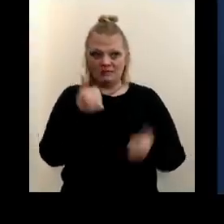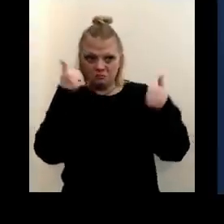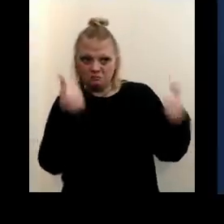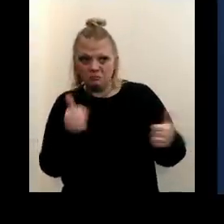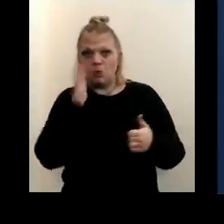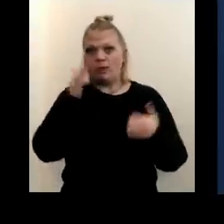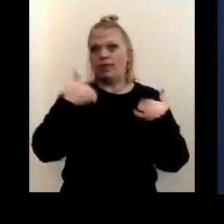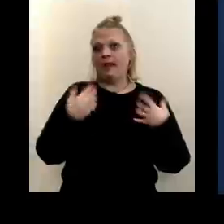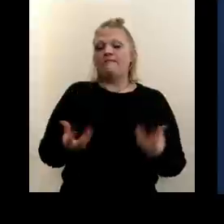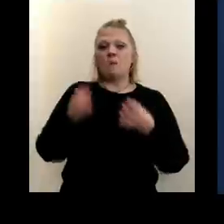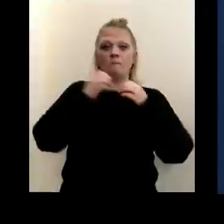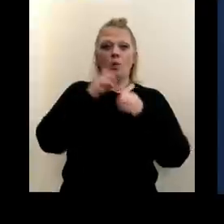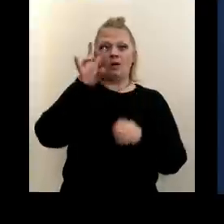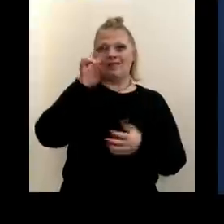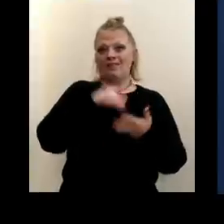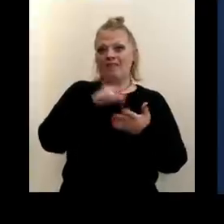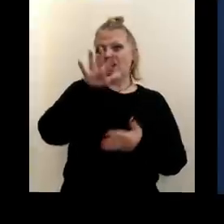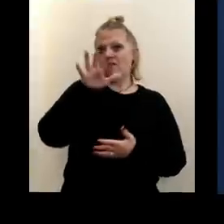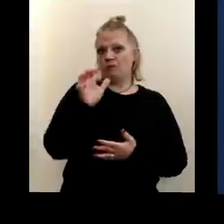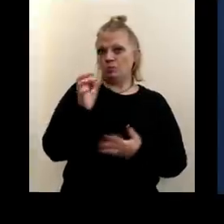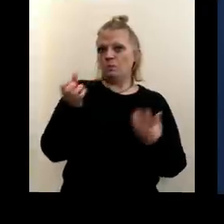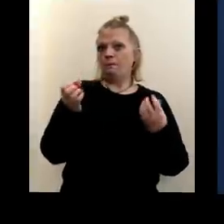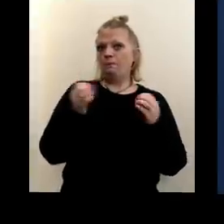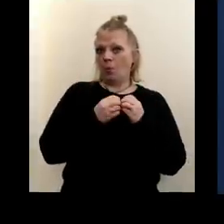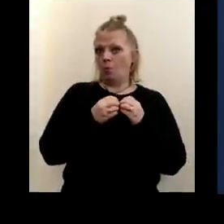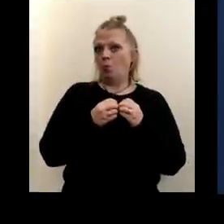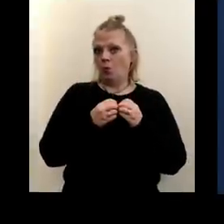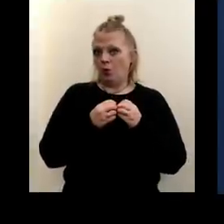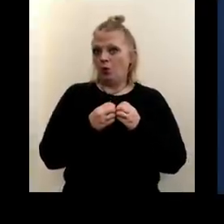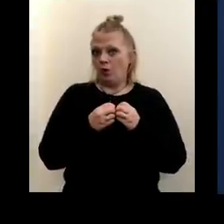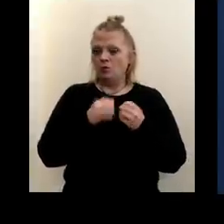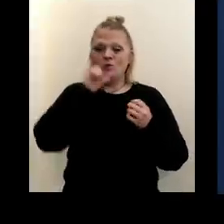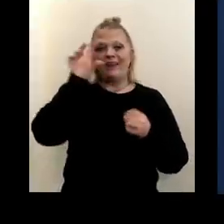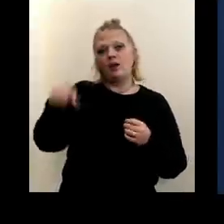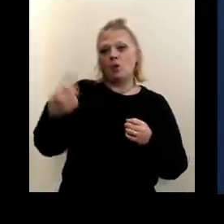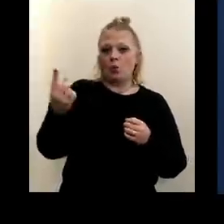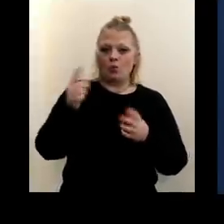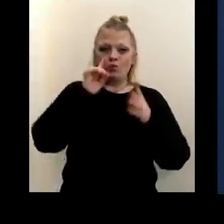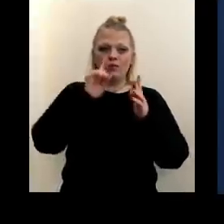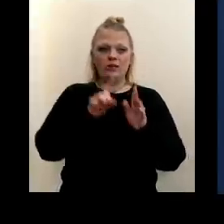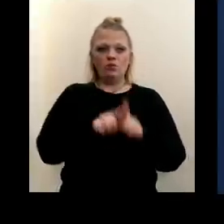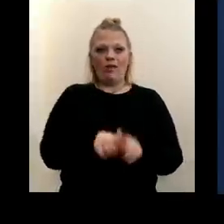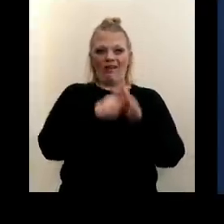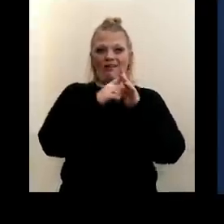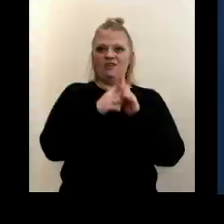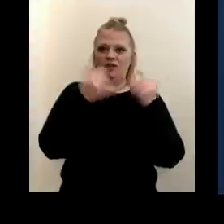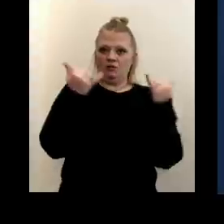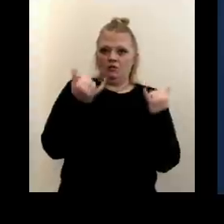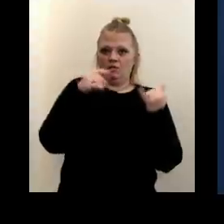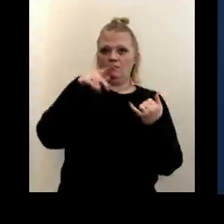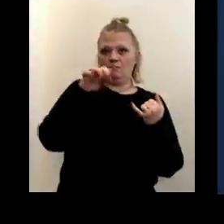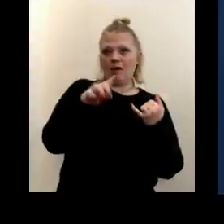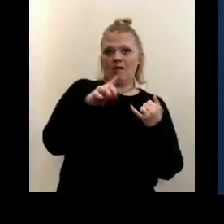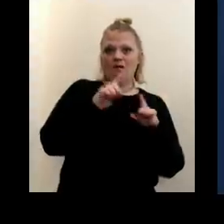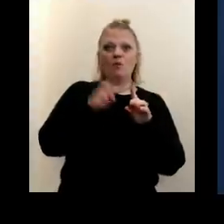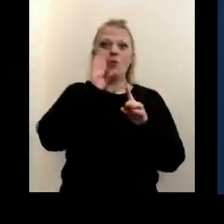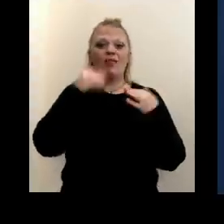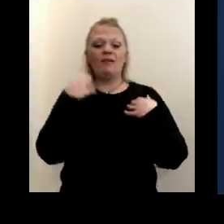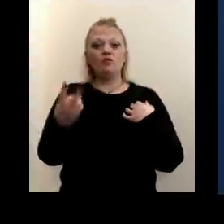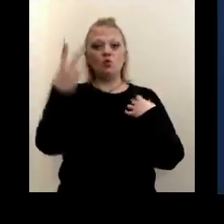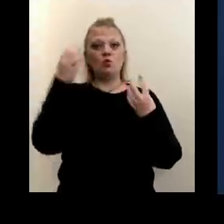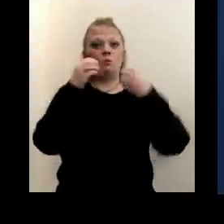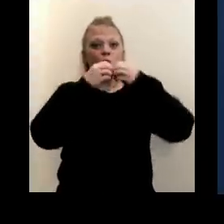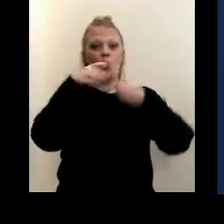additional 7500 more doses and we'll be able to not only activate the current pod site, but two more so we can